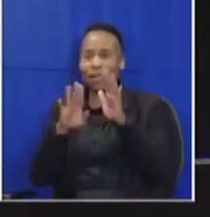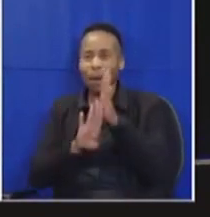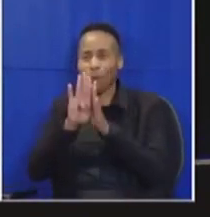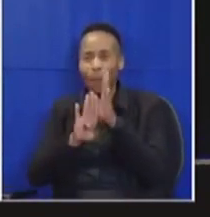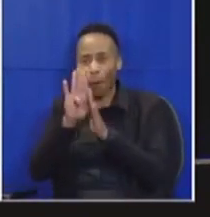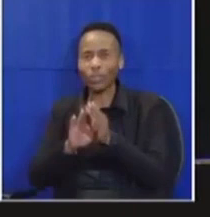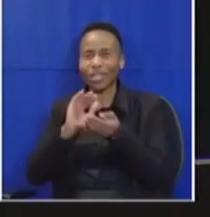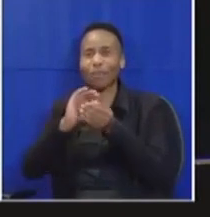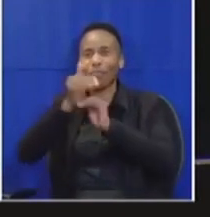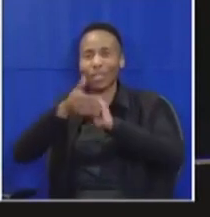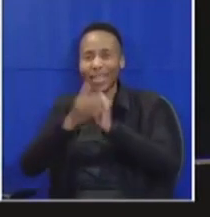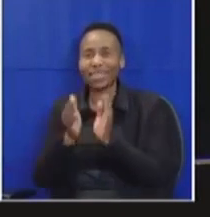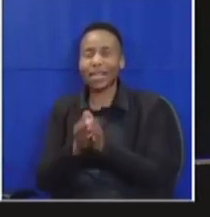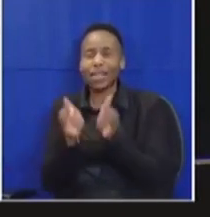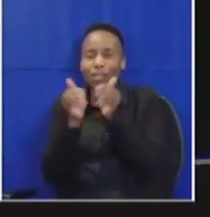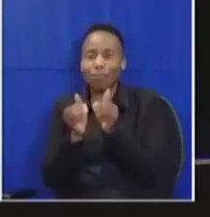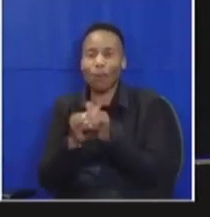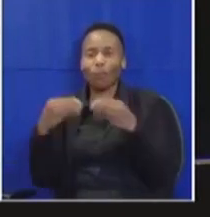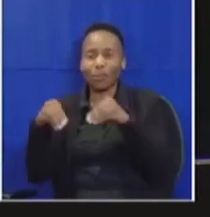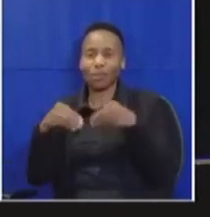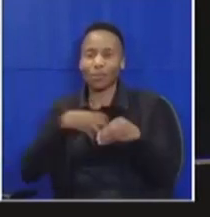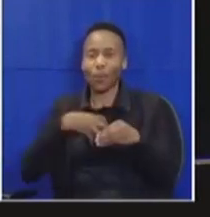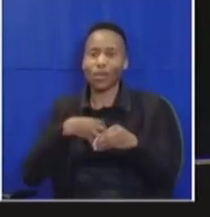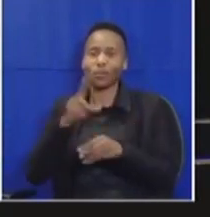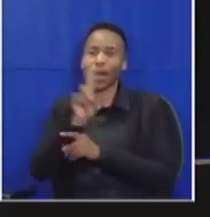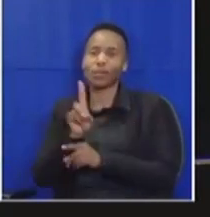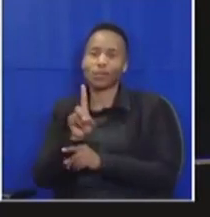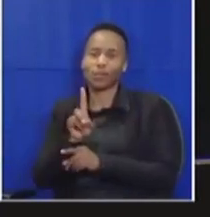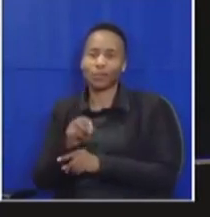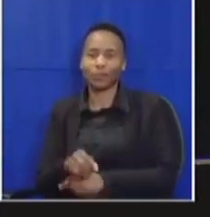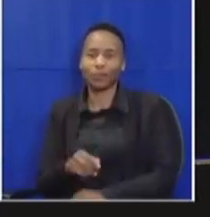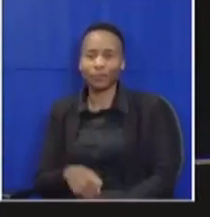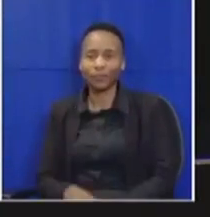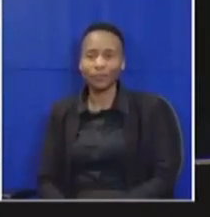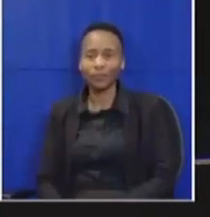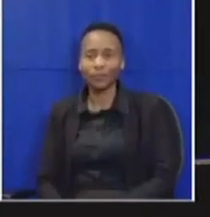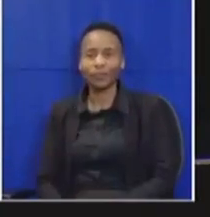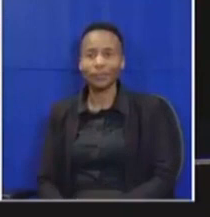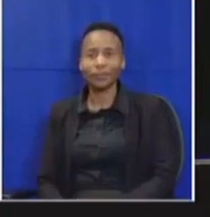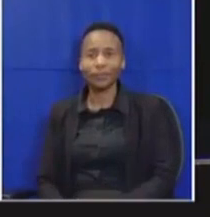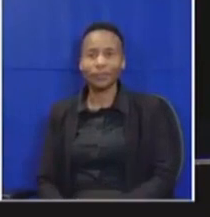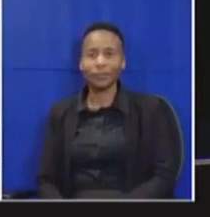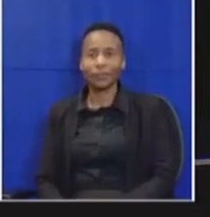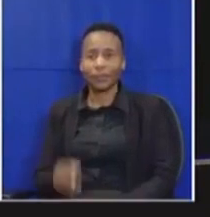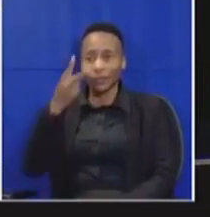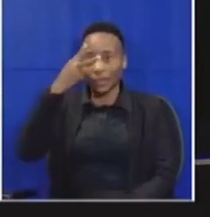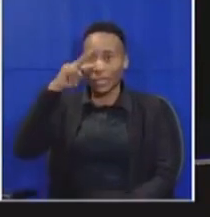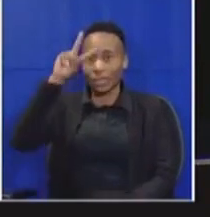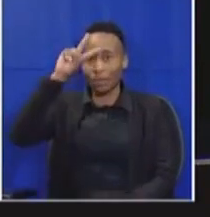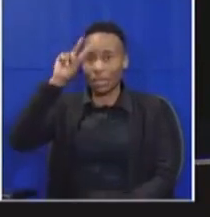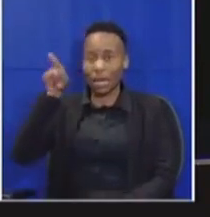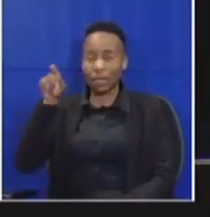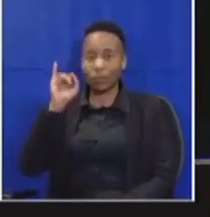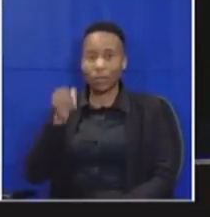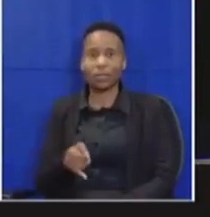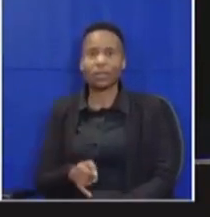your time and honorable members please me this self appointment into positions is bad news everywhere stop